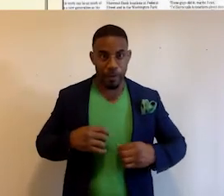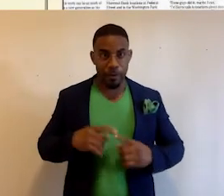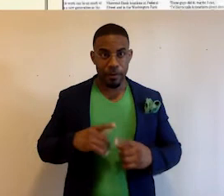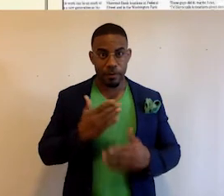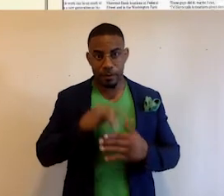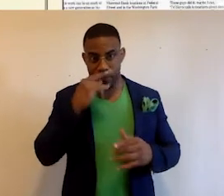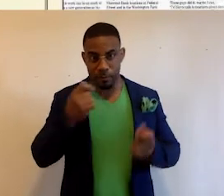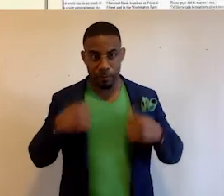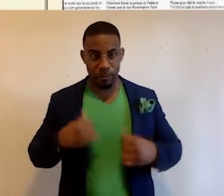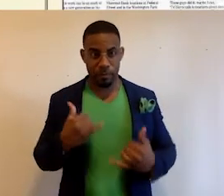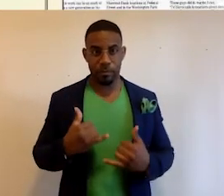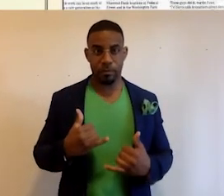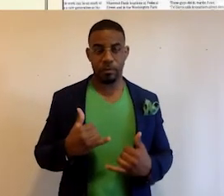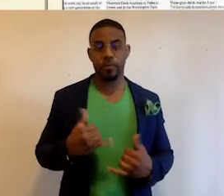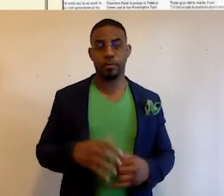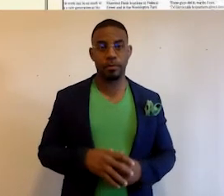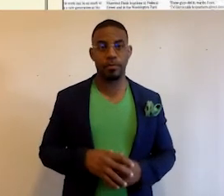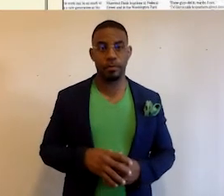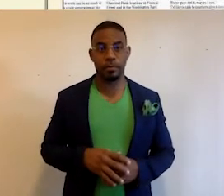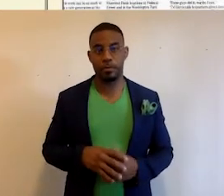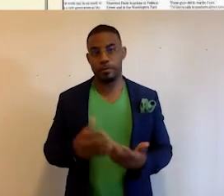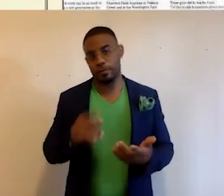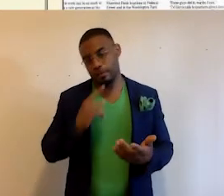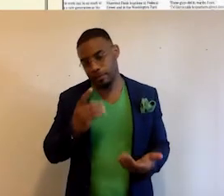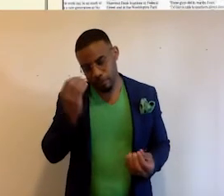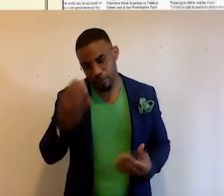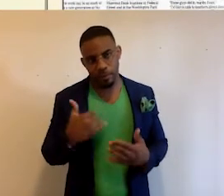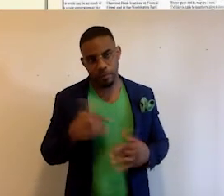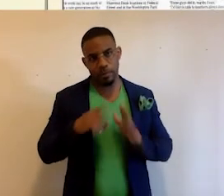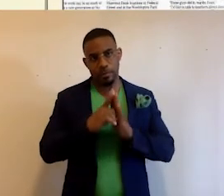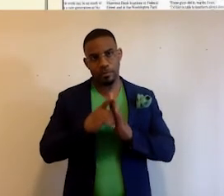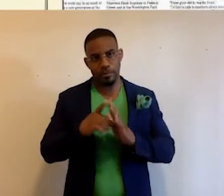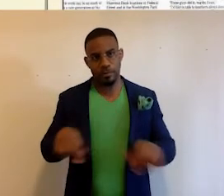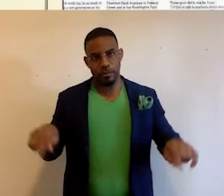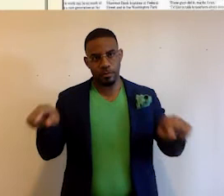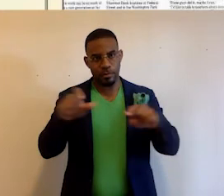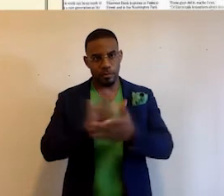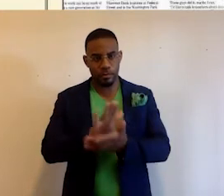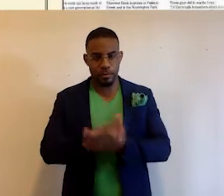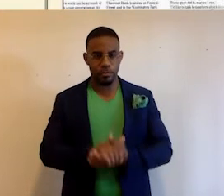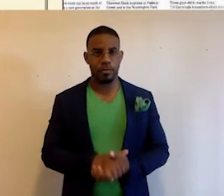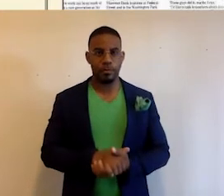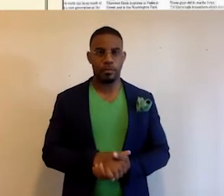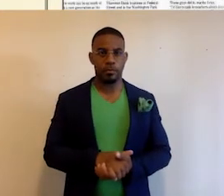kids were wearing. We made these when we did demonstrations at the schools.